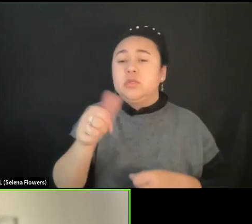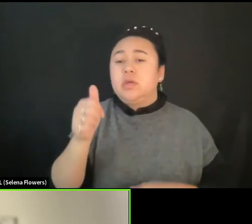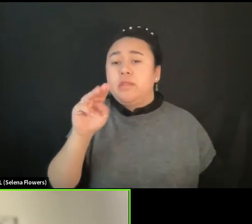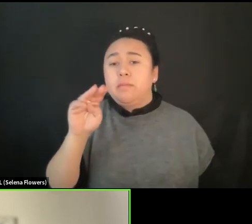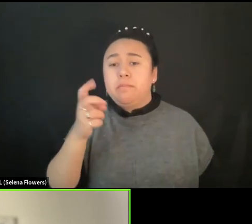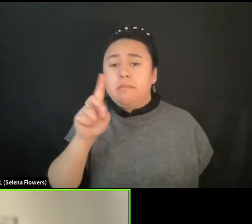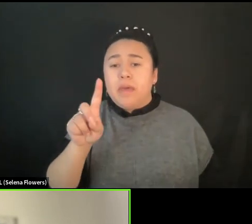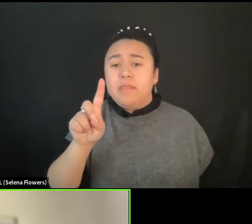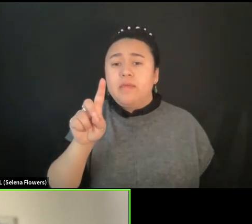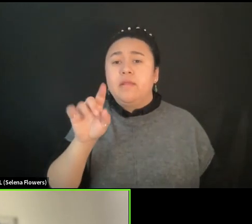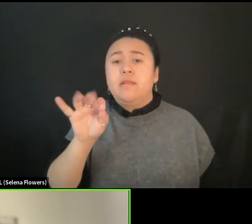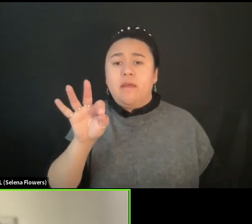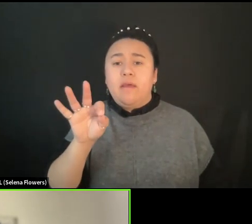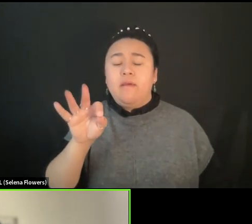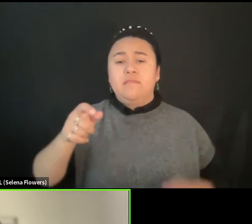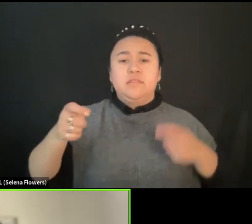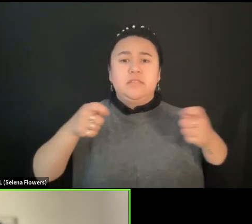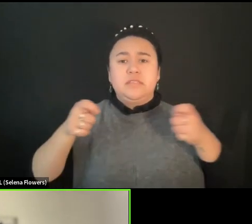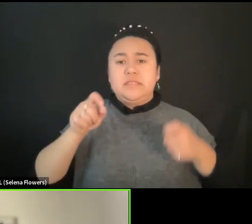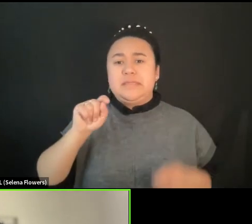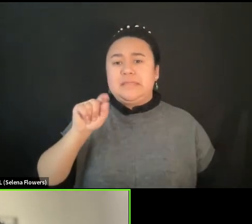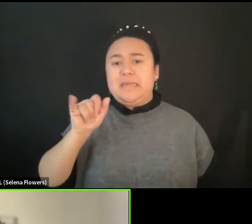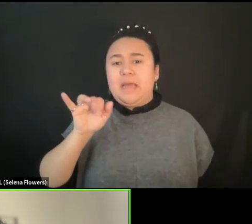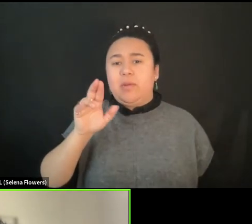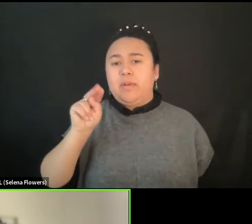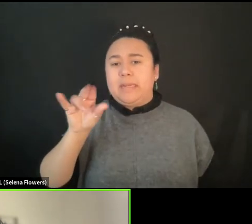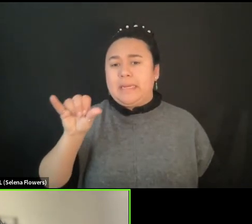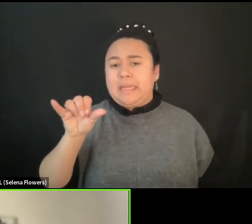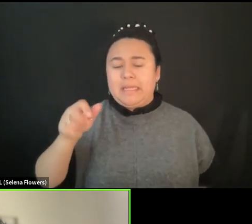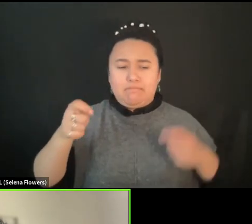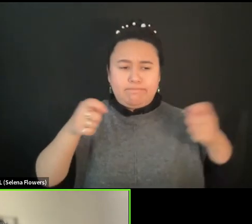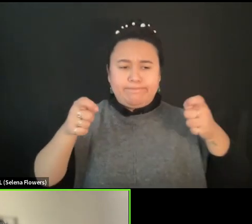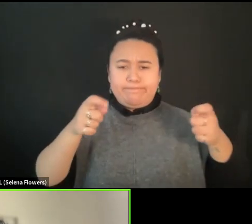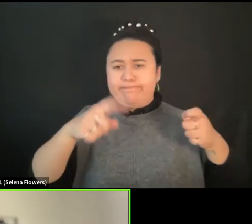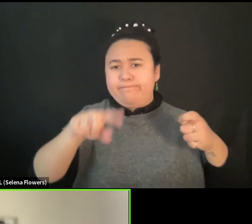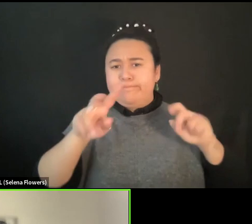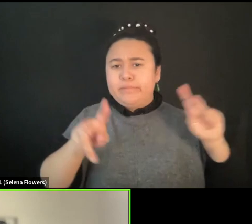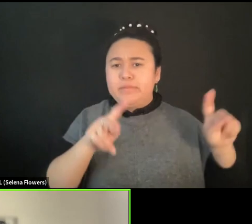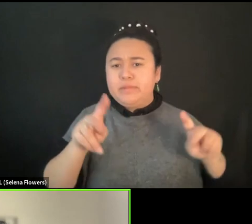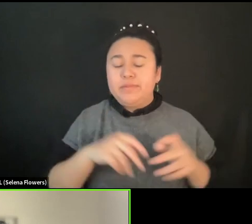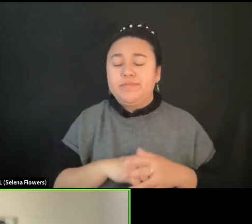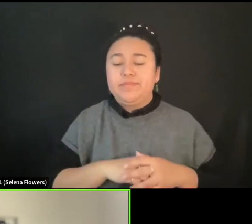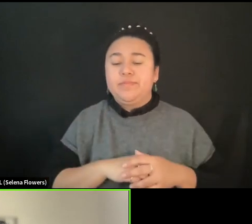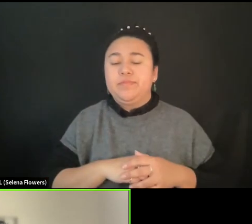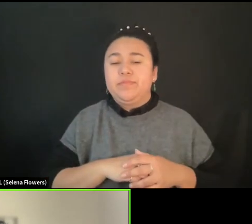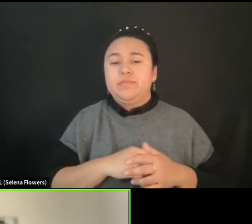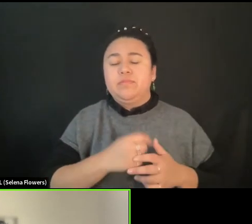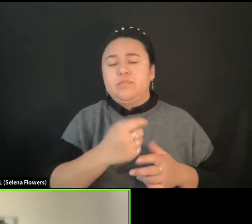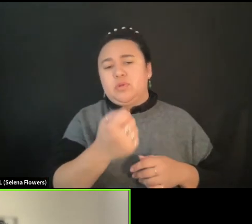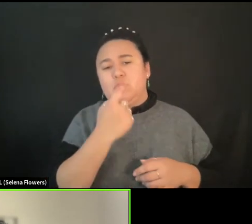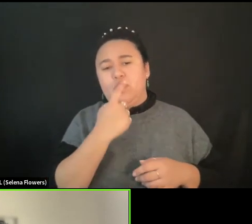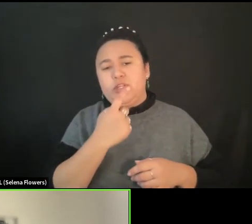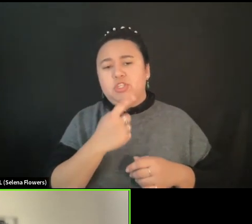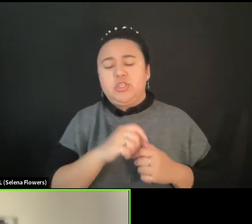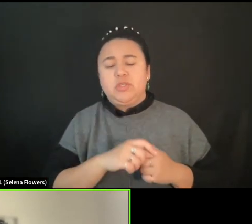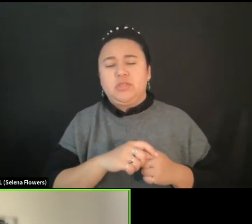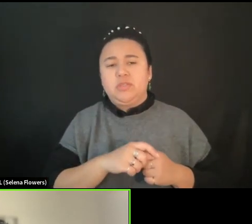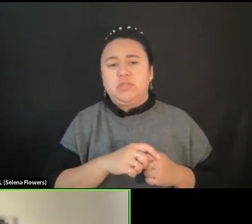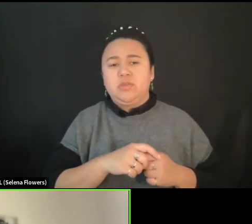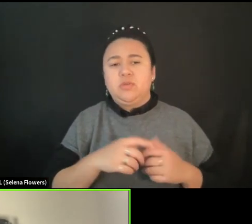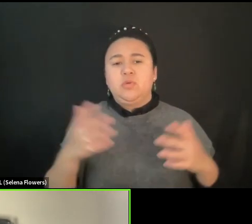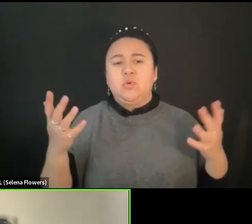answer your question, I would like to say, I think about what